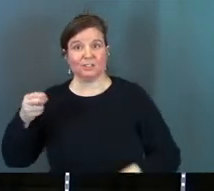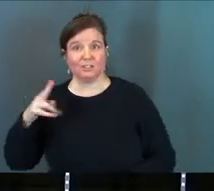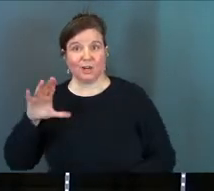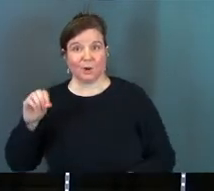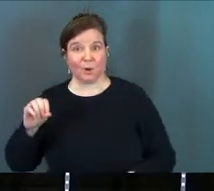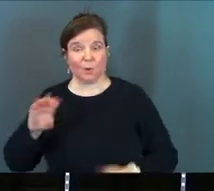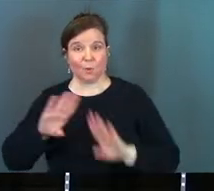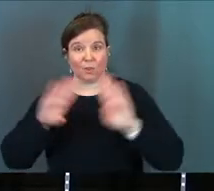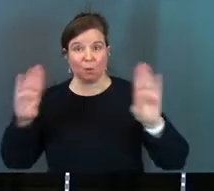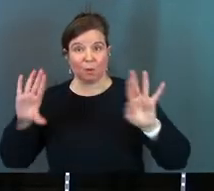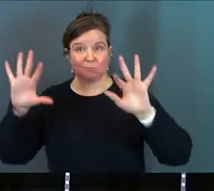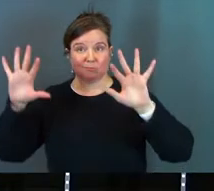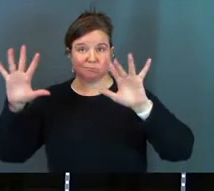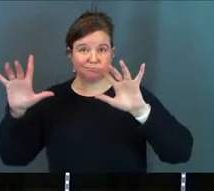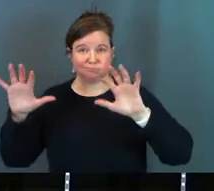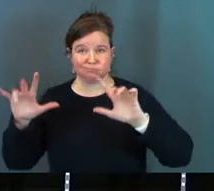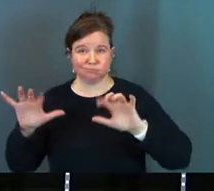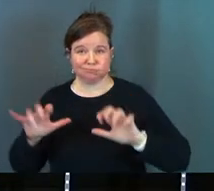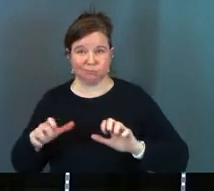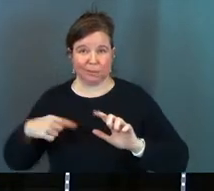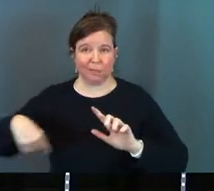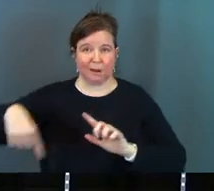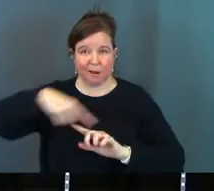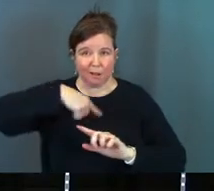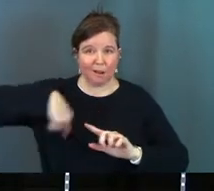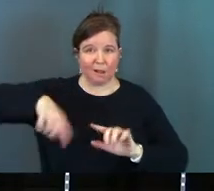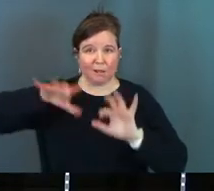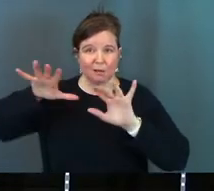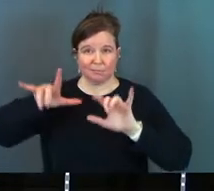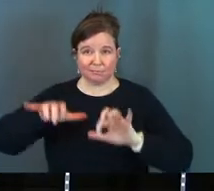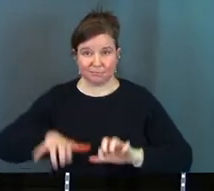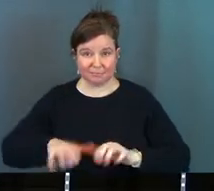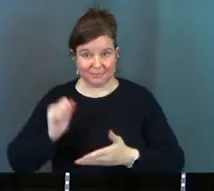when the walls came a-tumbling down, amen?